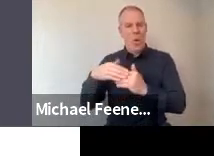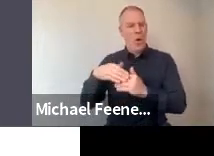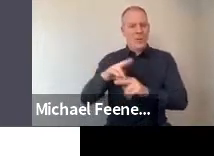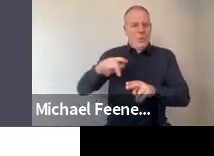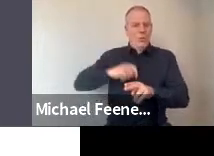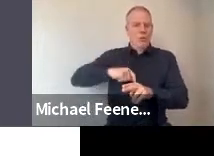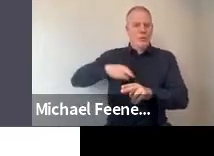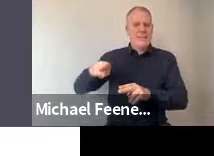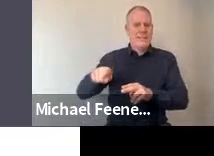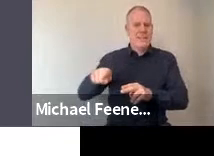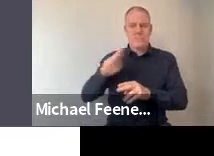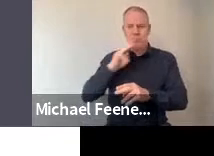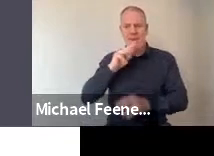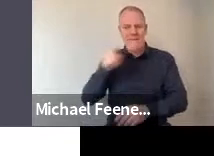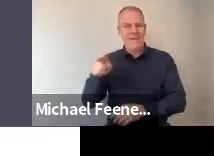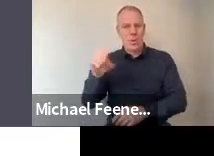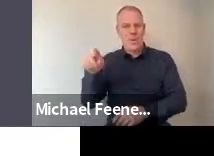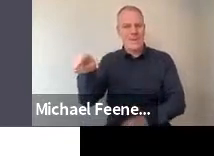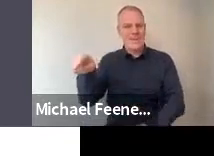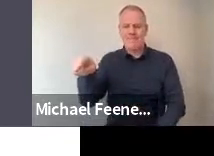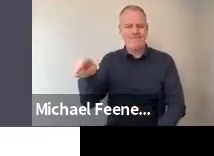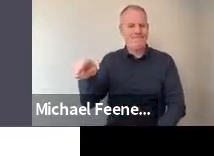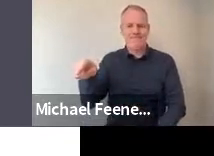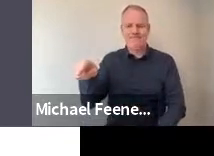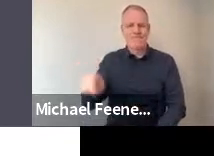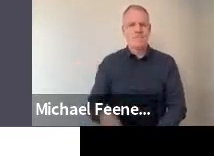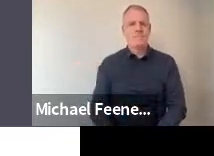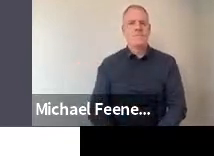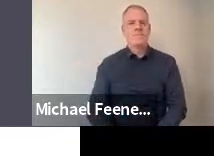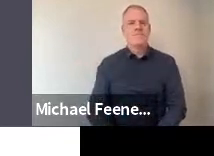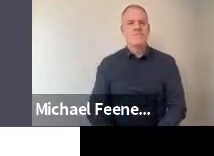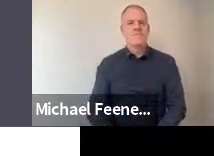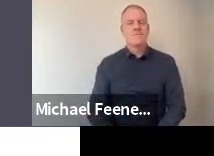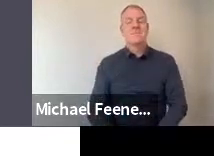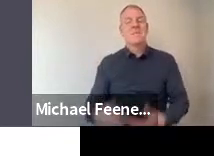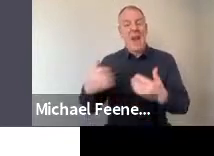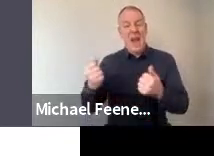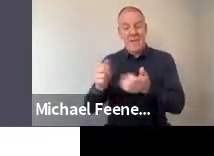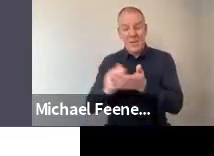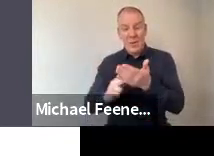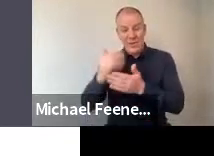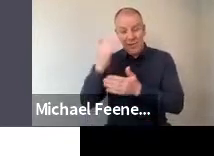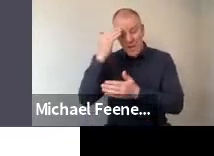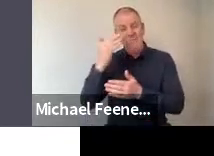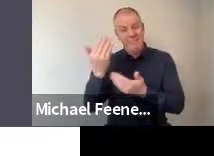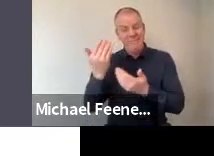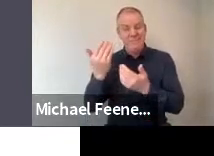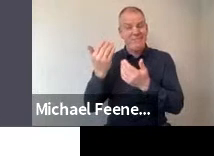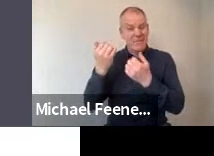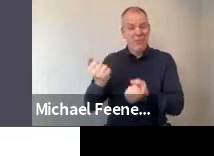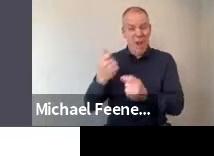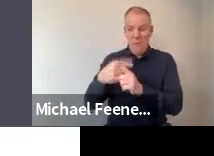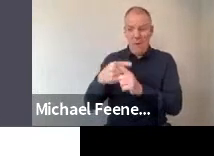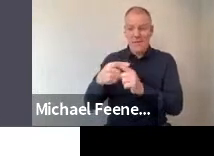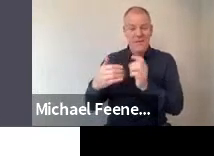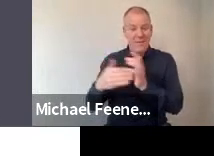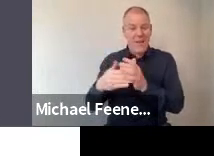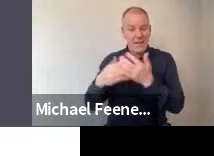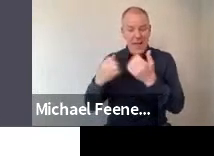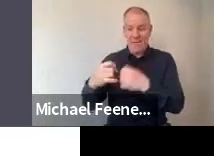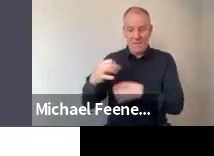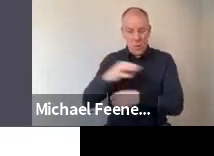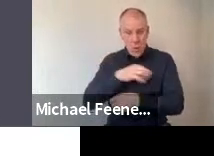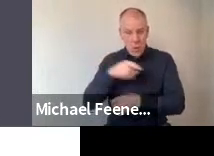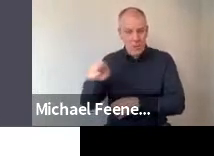for the private institutions. On create useful knowledge, this still got very strongly positive responses,